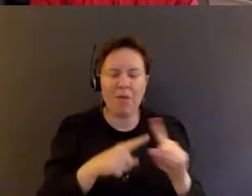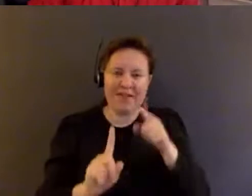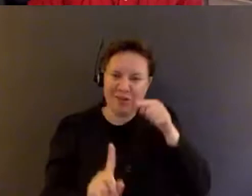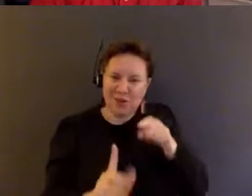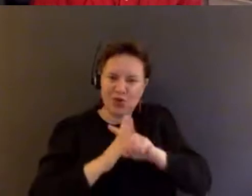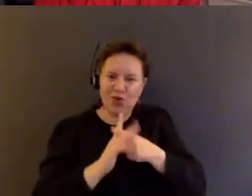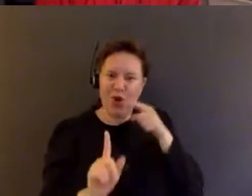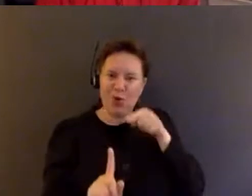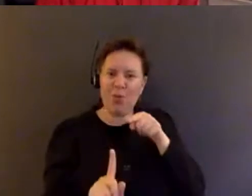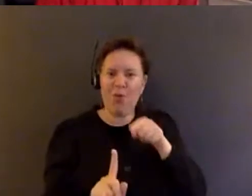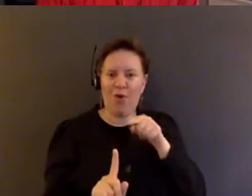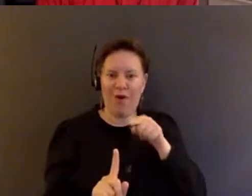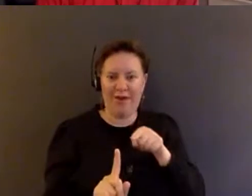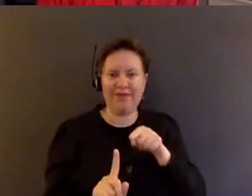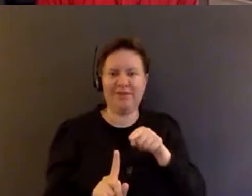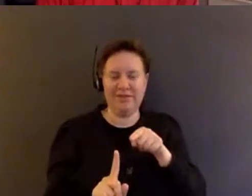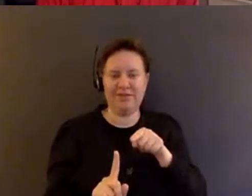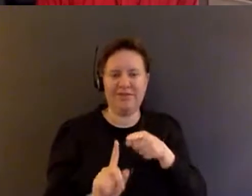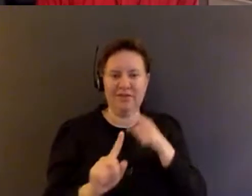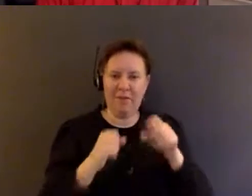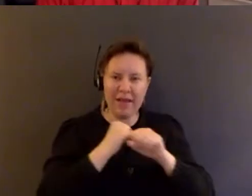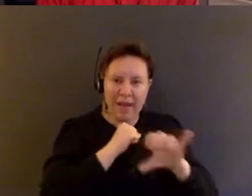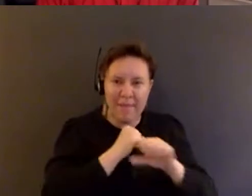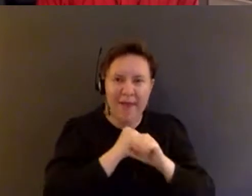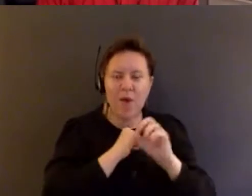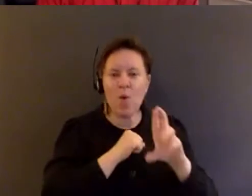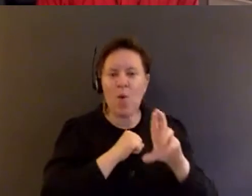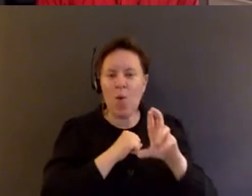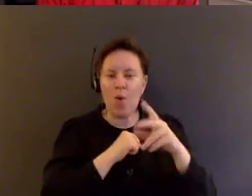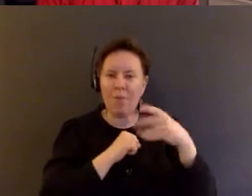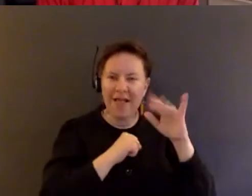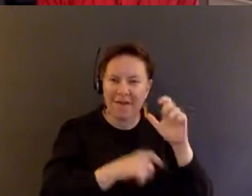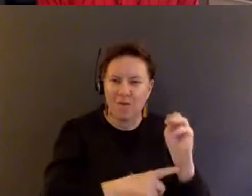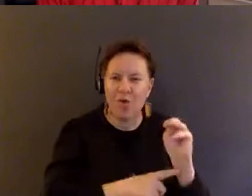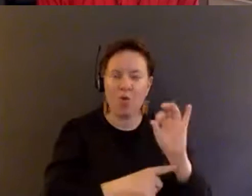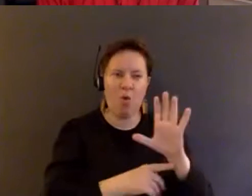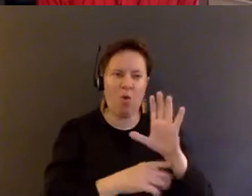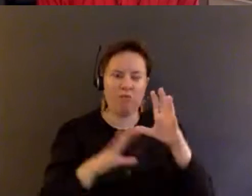of, um, a campaign or a platform or, uh, a collective.